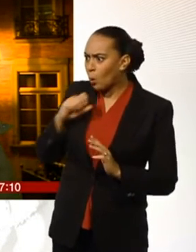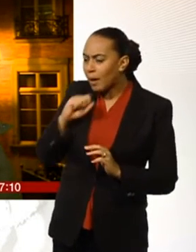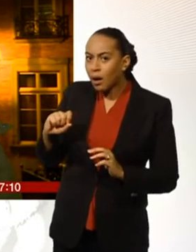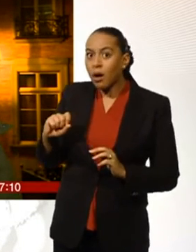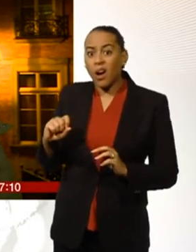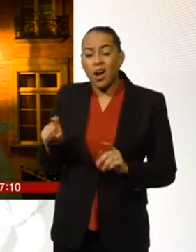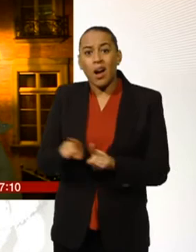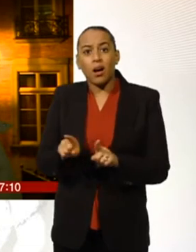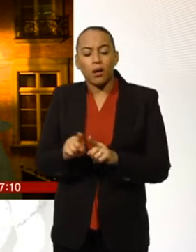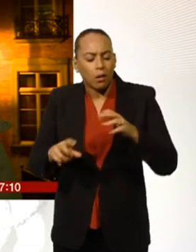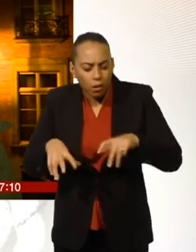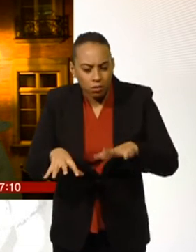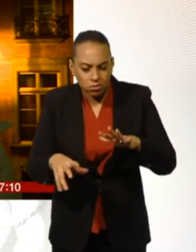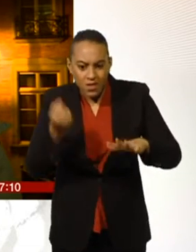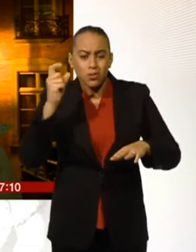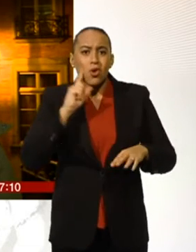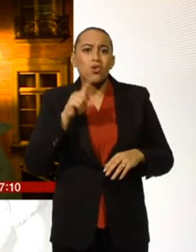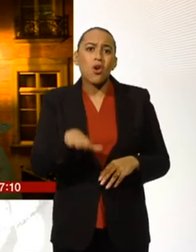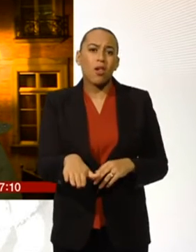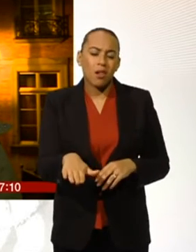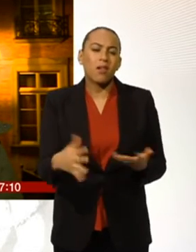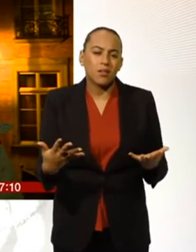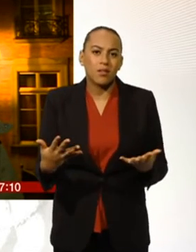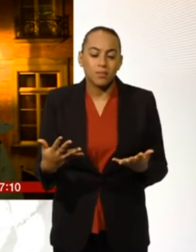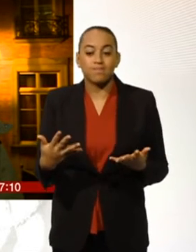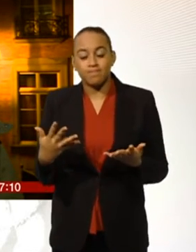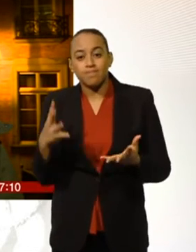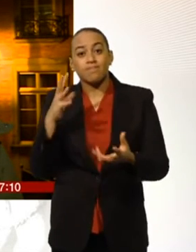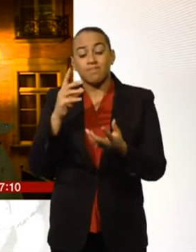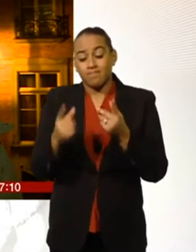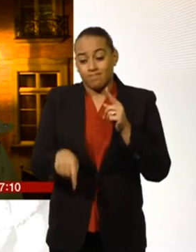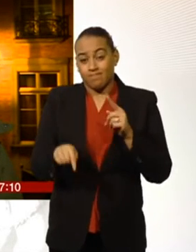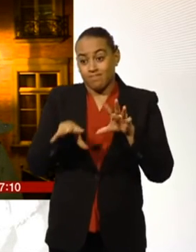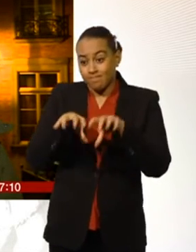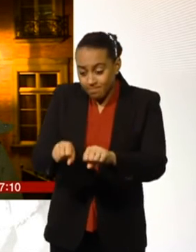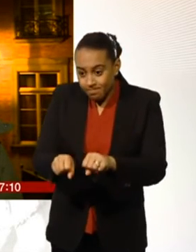effectively. There is a maximum fine of five years in prison.